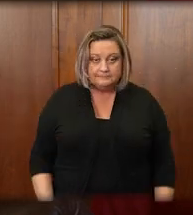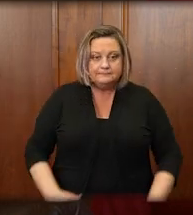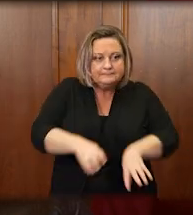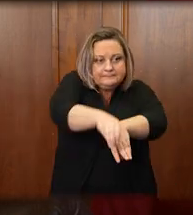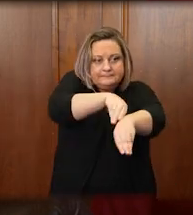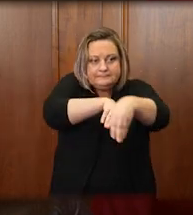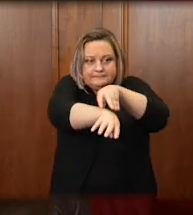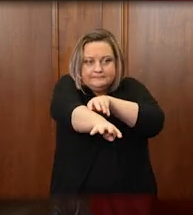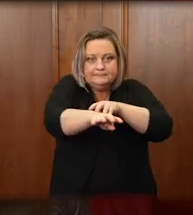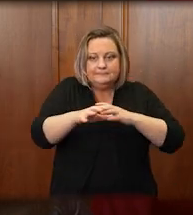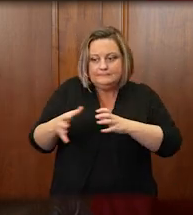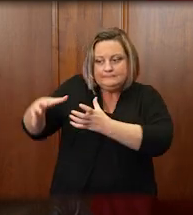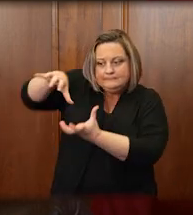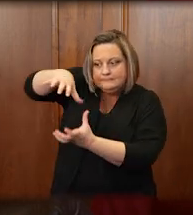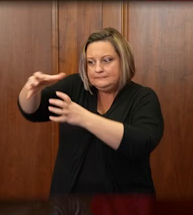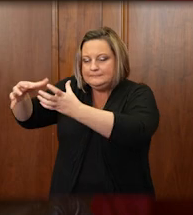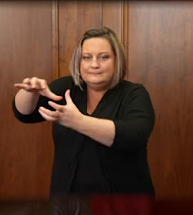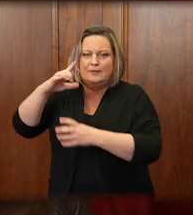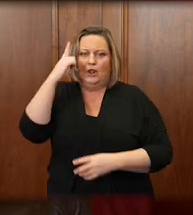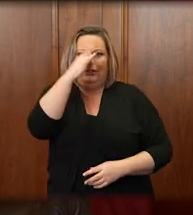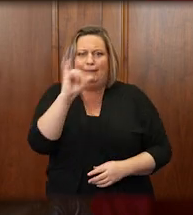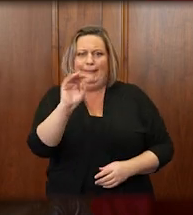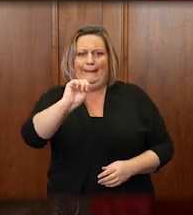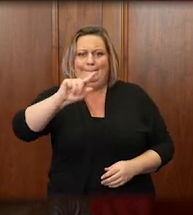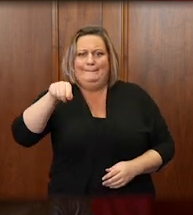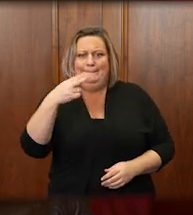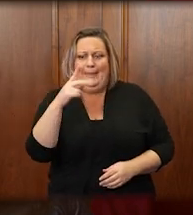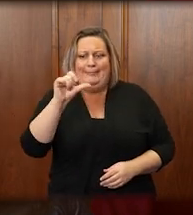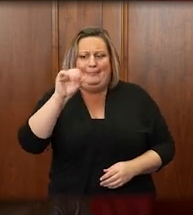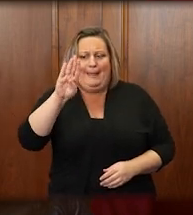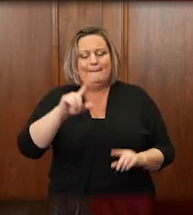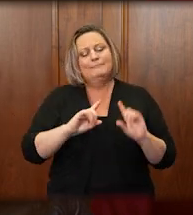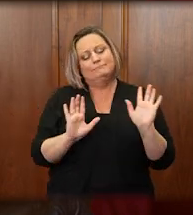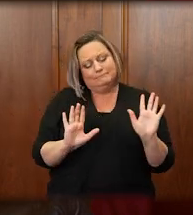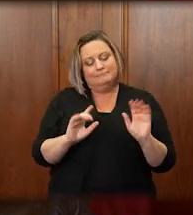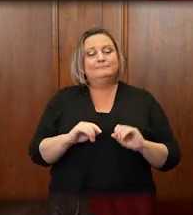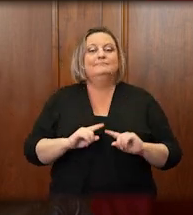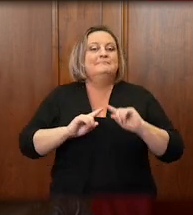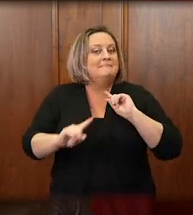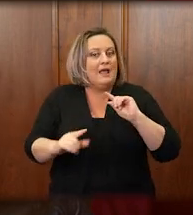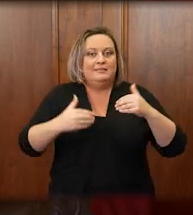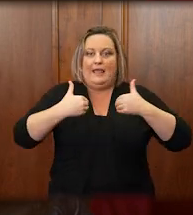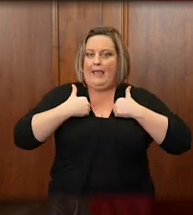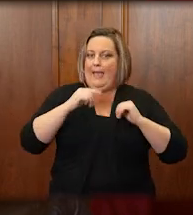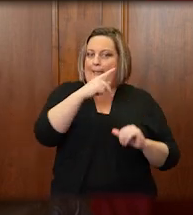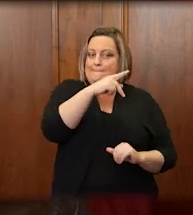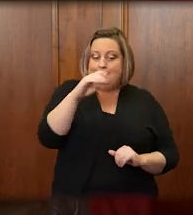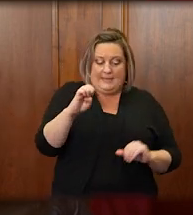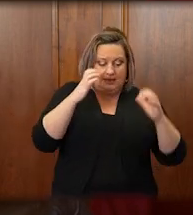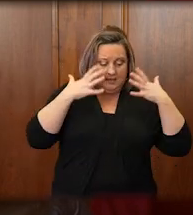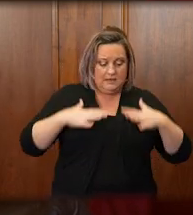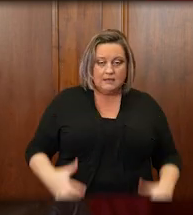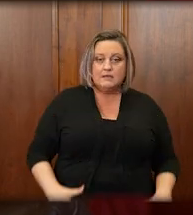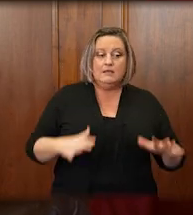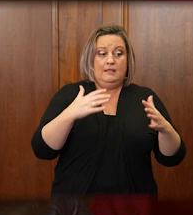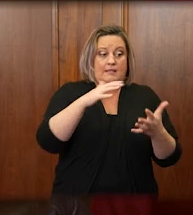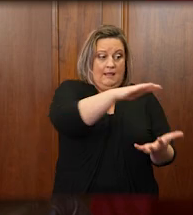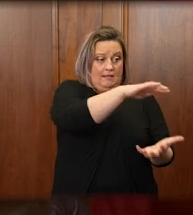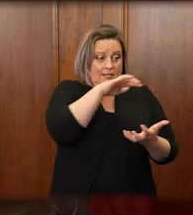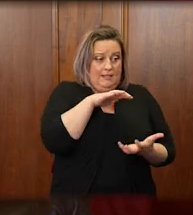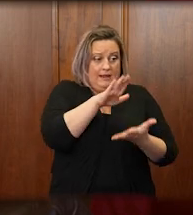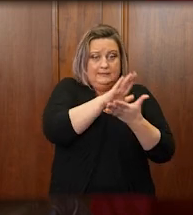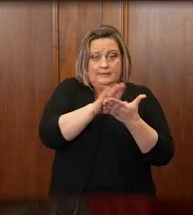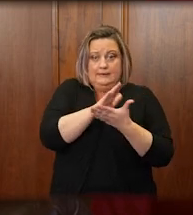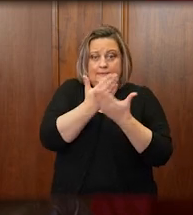meth labs on that show. But they got the sanitizer bottles, they got PPE collected, and then they delivered it to courts